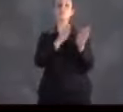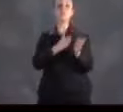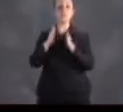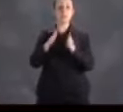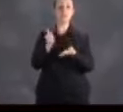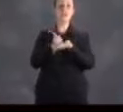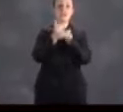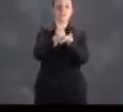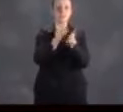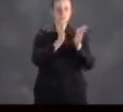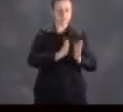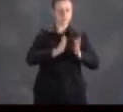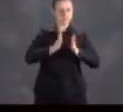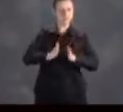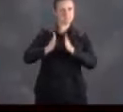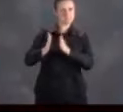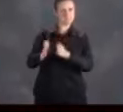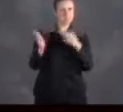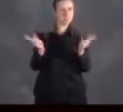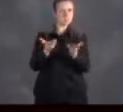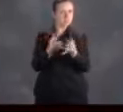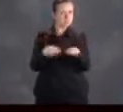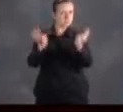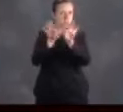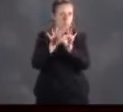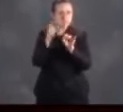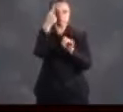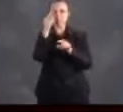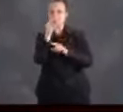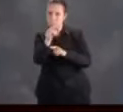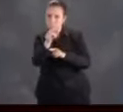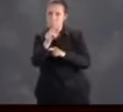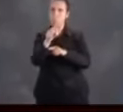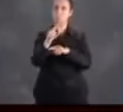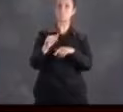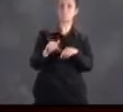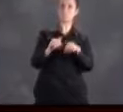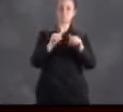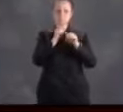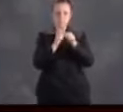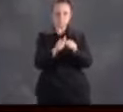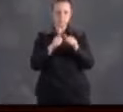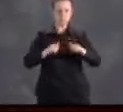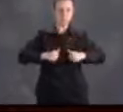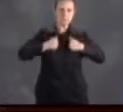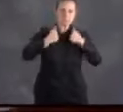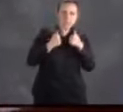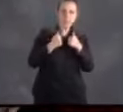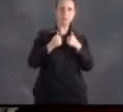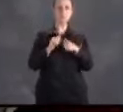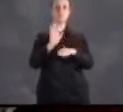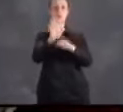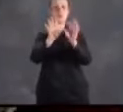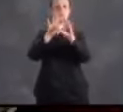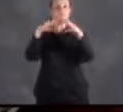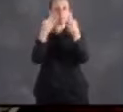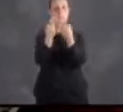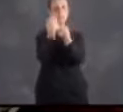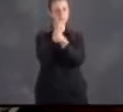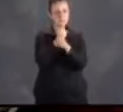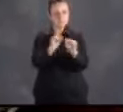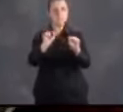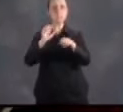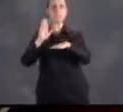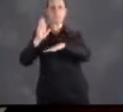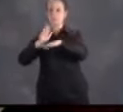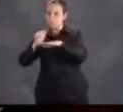A plan helps to organize what is absolutely essential to the well-being, safety and survival of your loved ones,